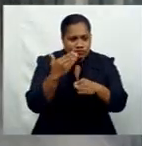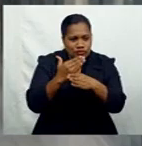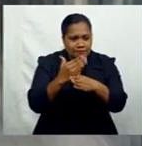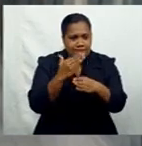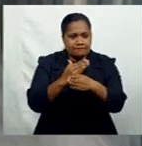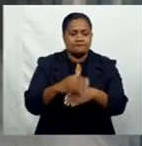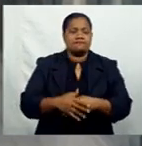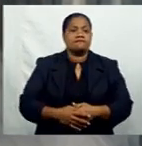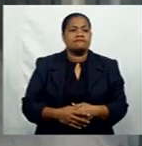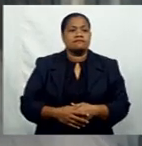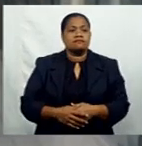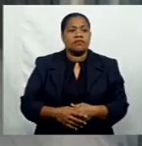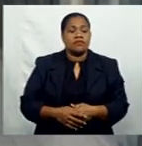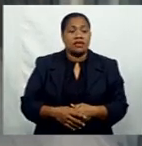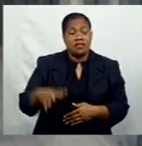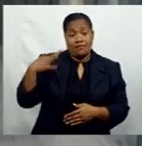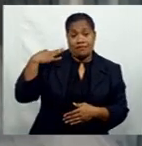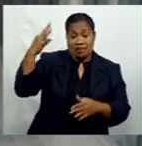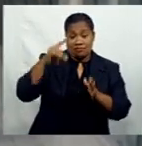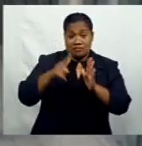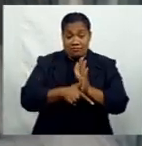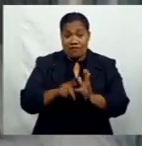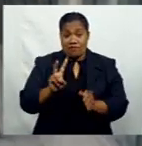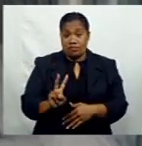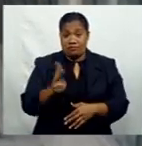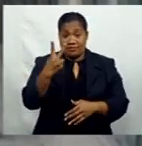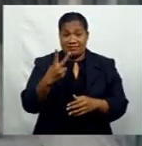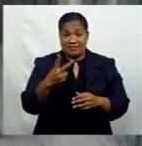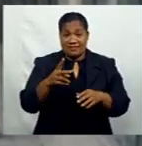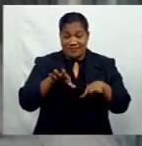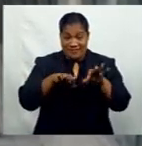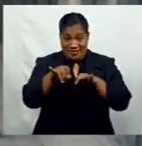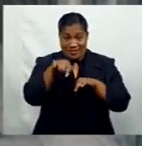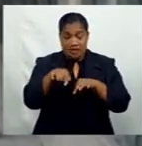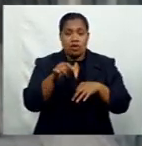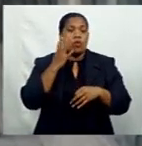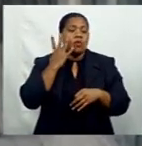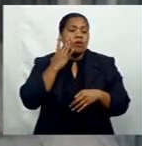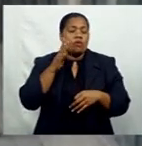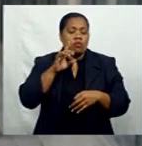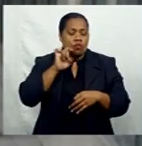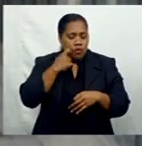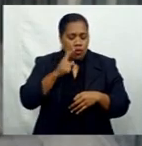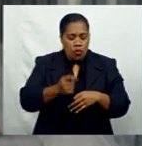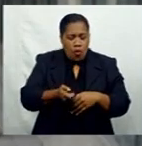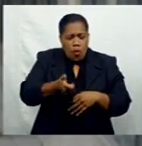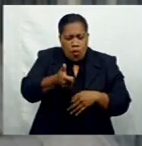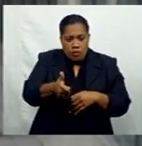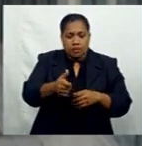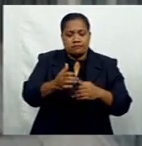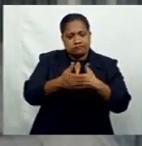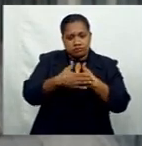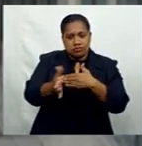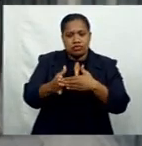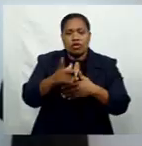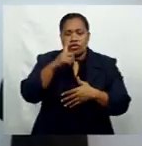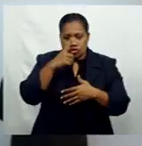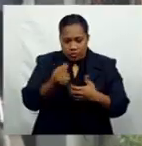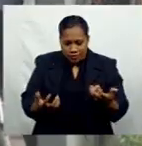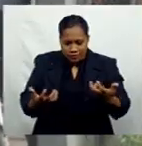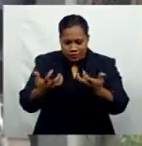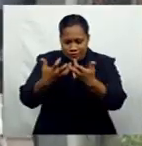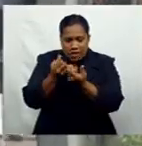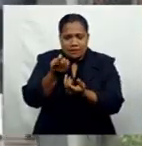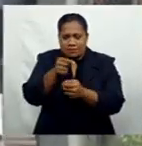The application period for the second round of the scheme will open early to help Fijians meet certain needs. We hope to start